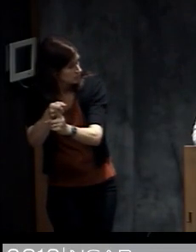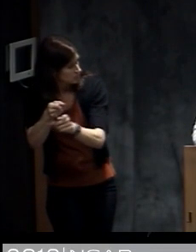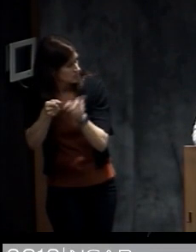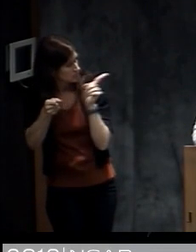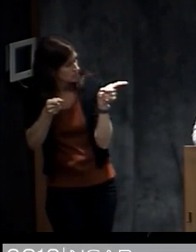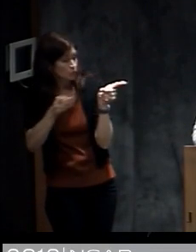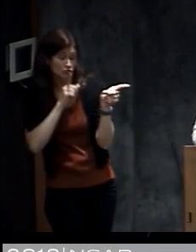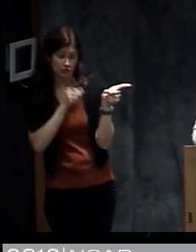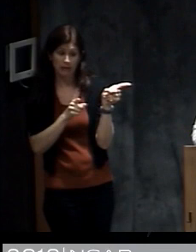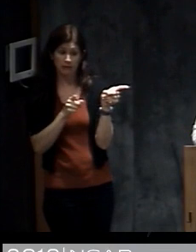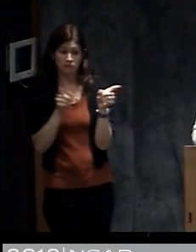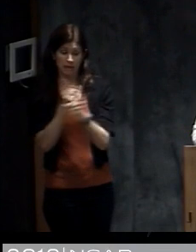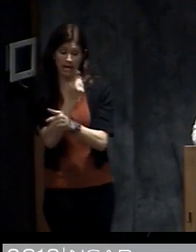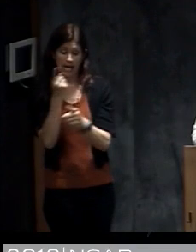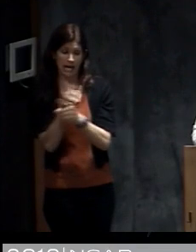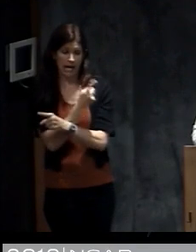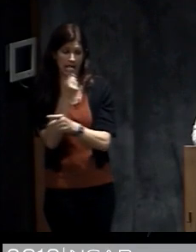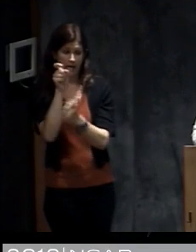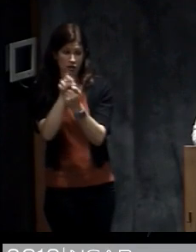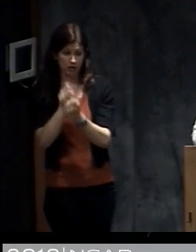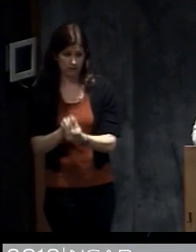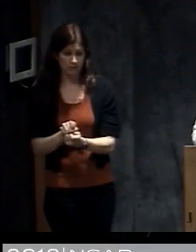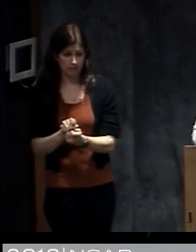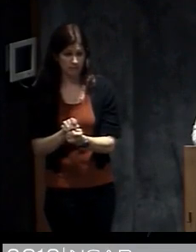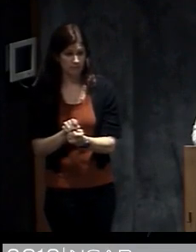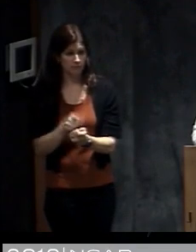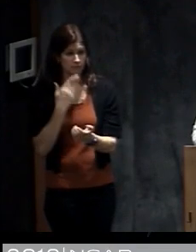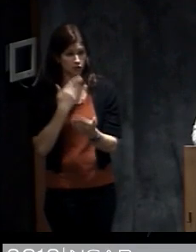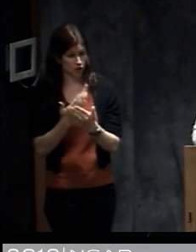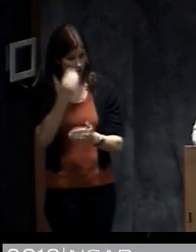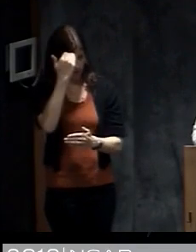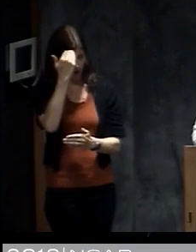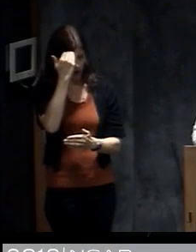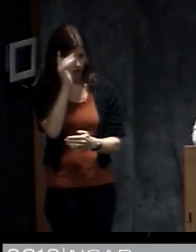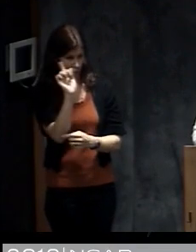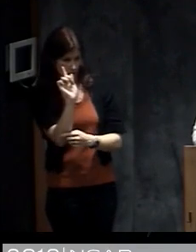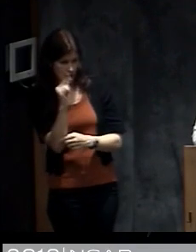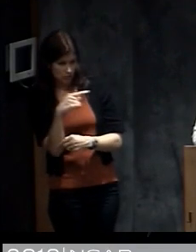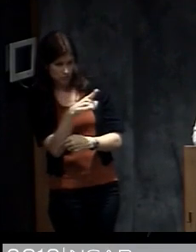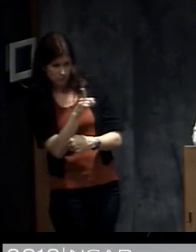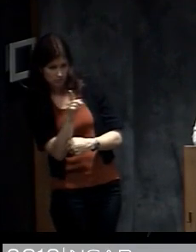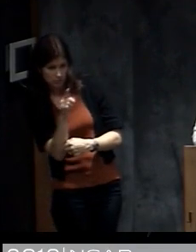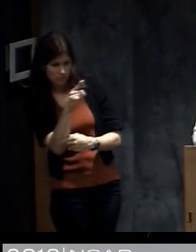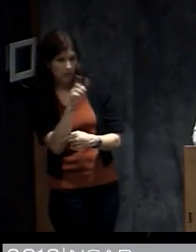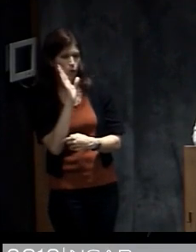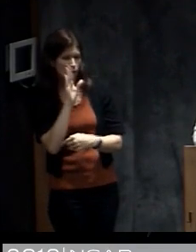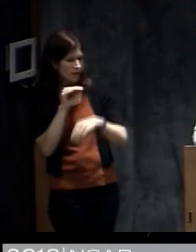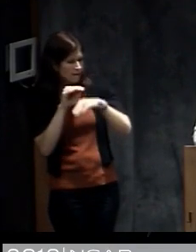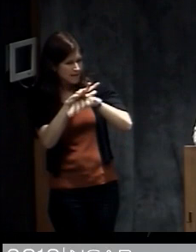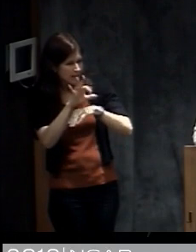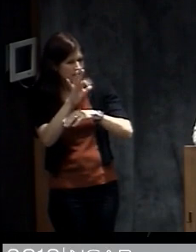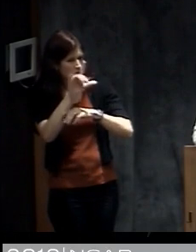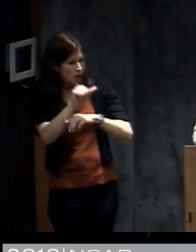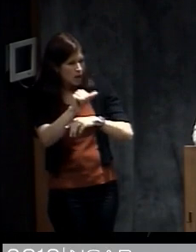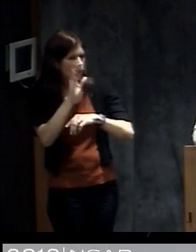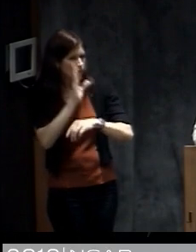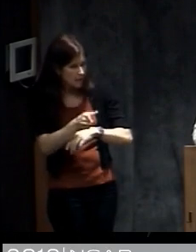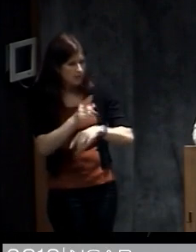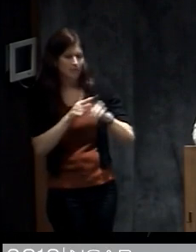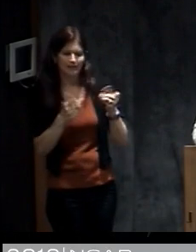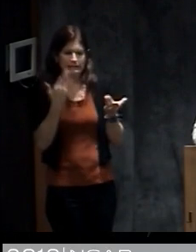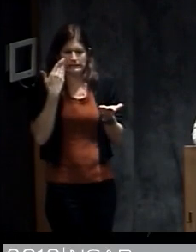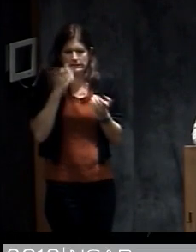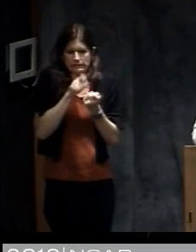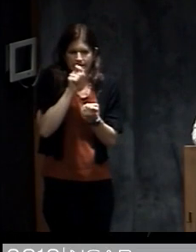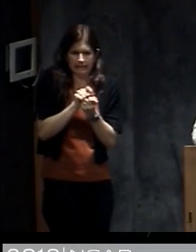actually pretty good in this case. There was pretty good knowledge that the forecast the storm was likely to affect Florida. It just wasn't clear which part of Florida. And of course since